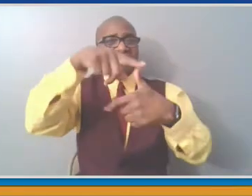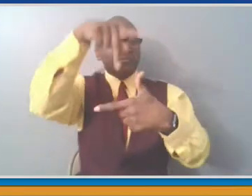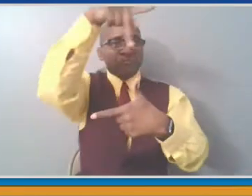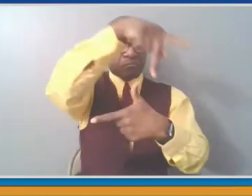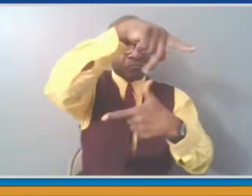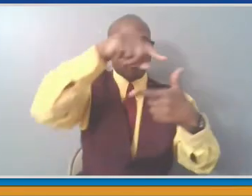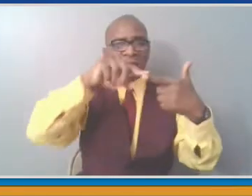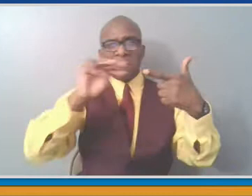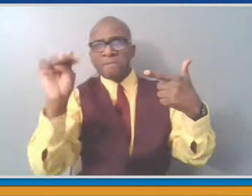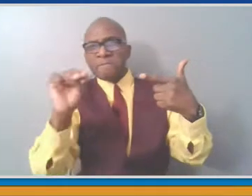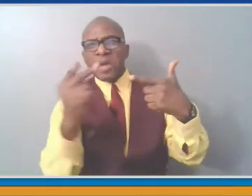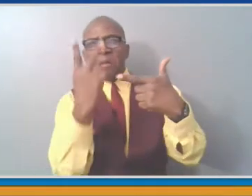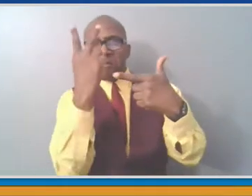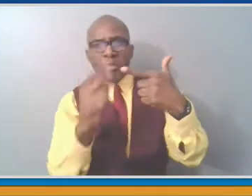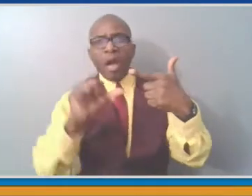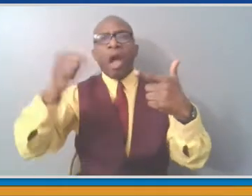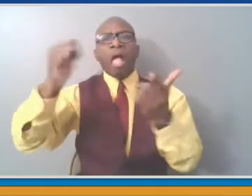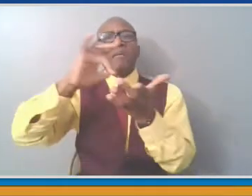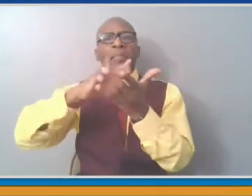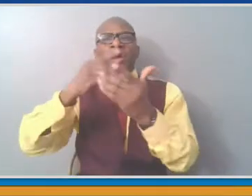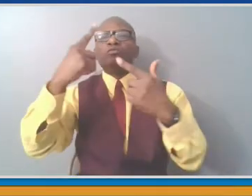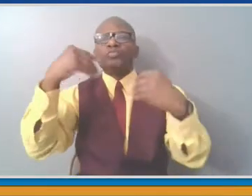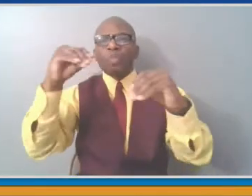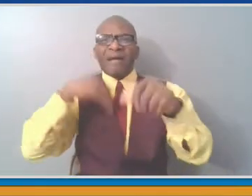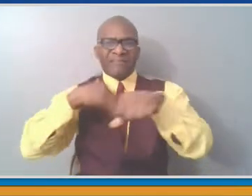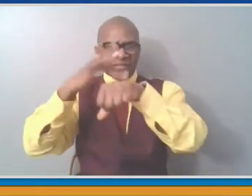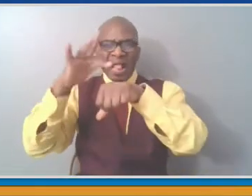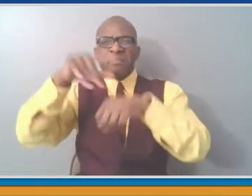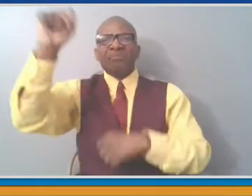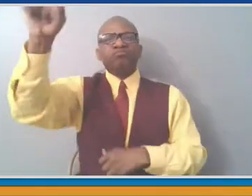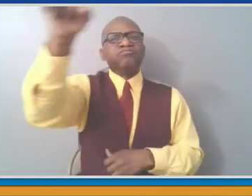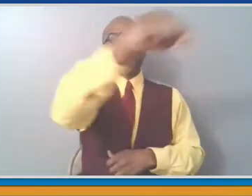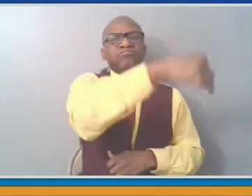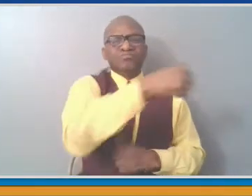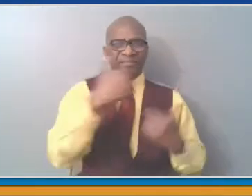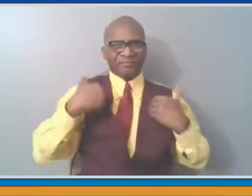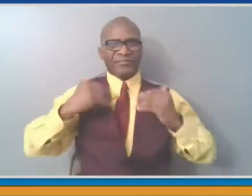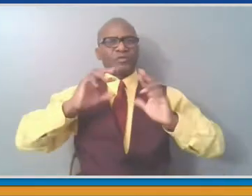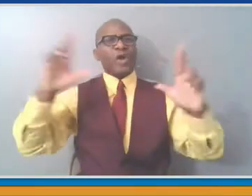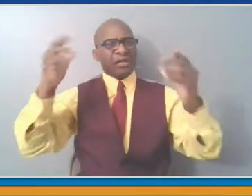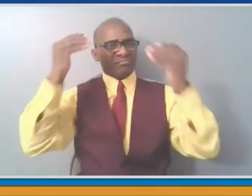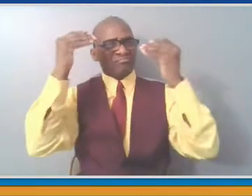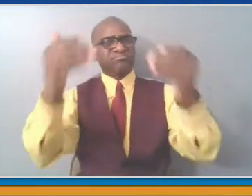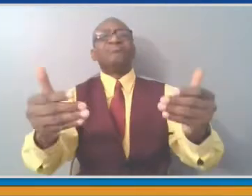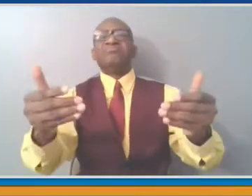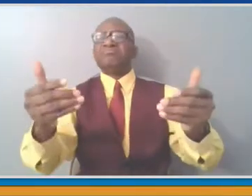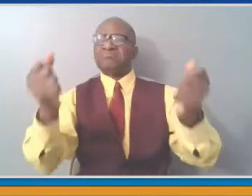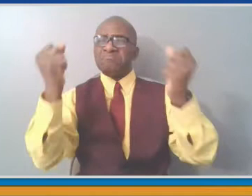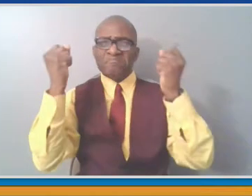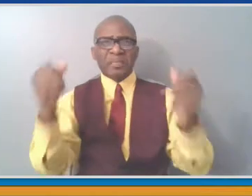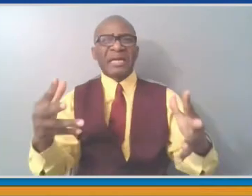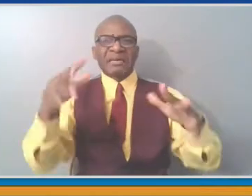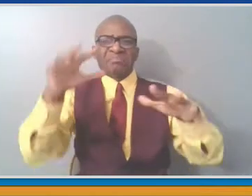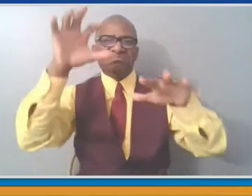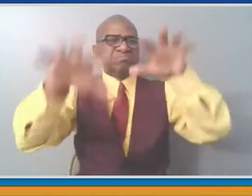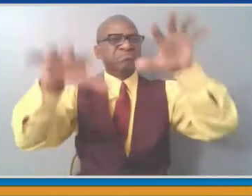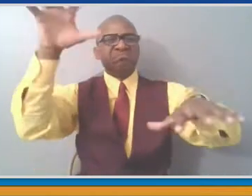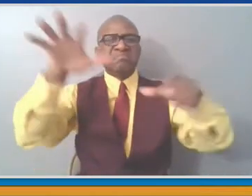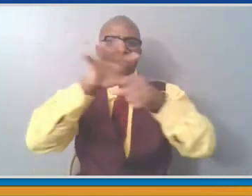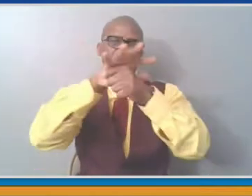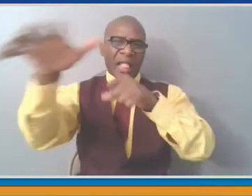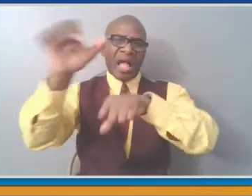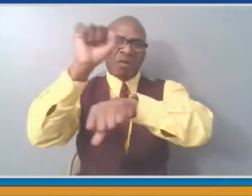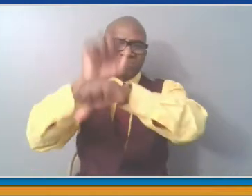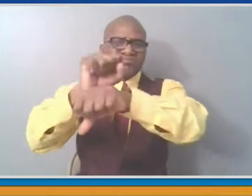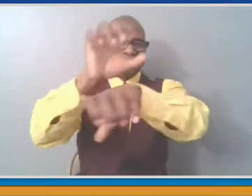the mass vaccination sites at the County Center. This weekend, there were actually appointments at the County Center on the same day. So